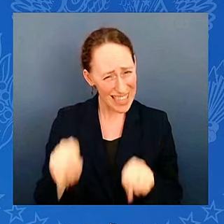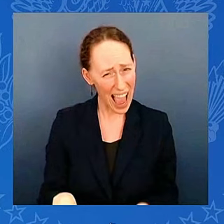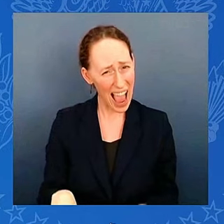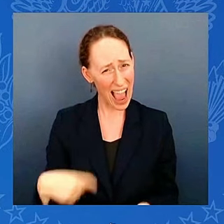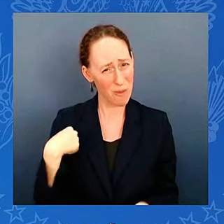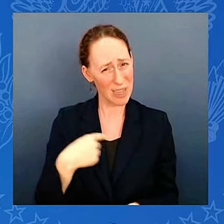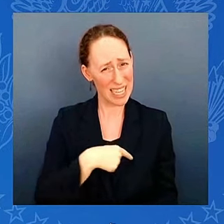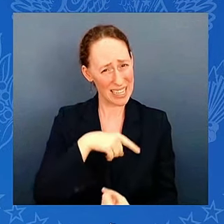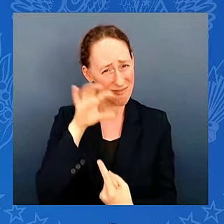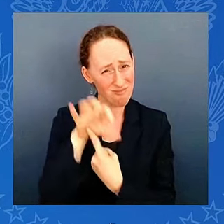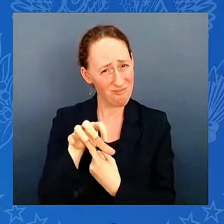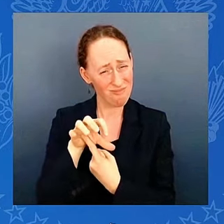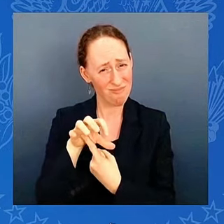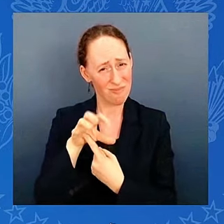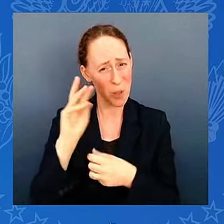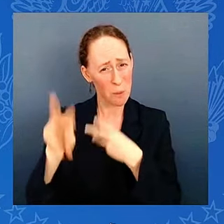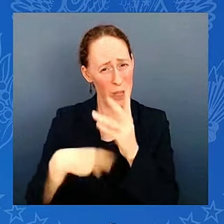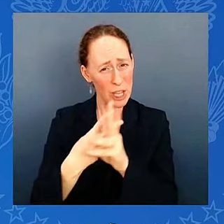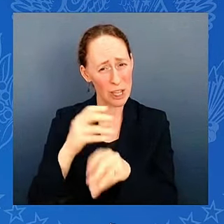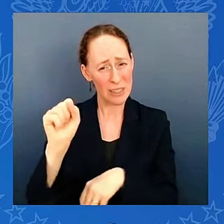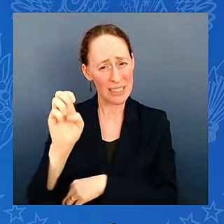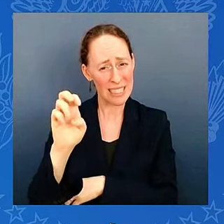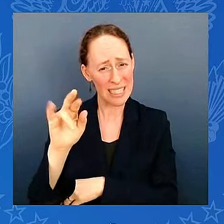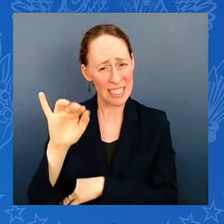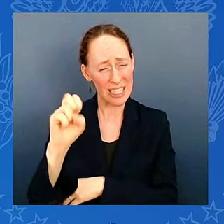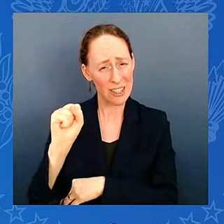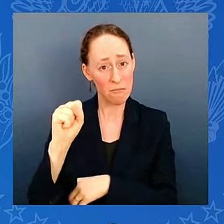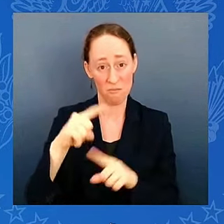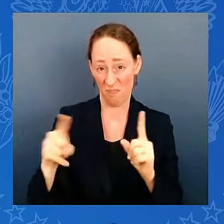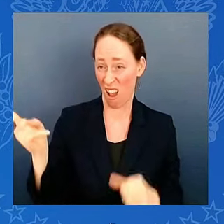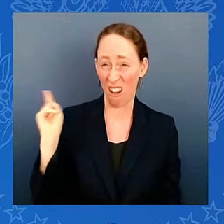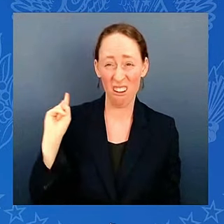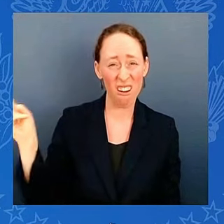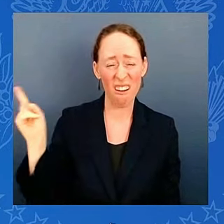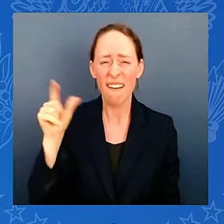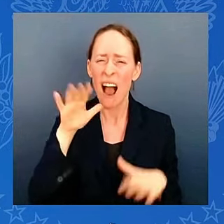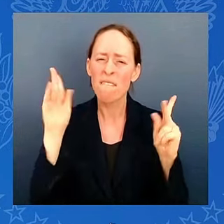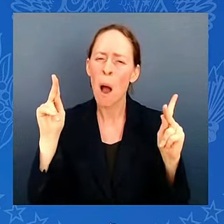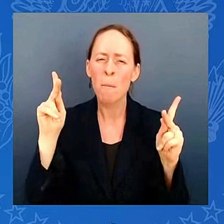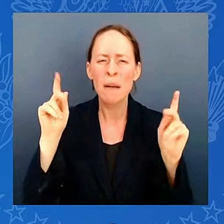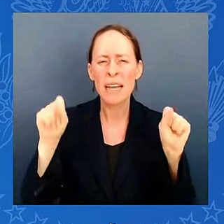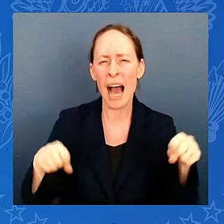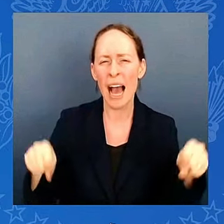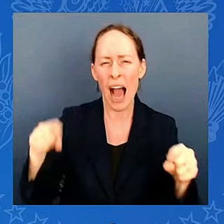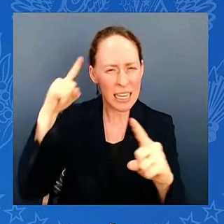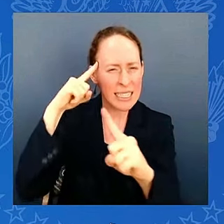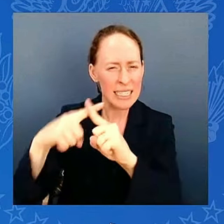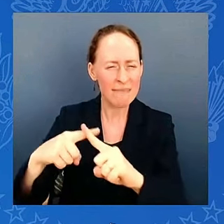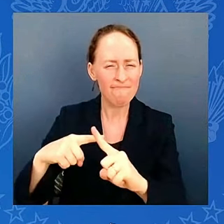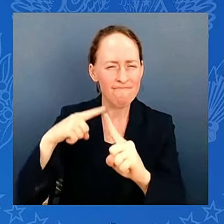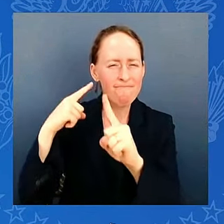gave up hope. They never veered off course. And in the end, they persevered and won it all.